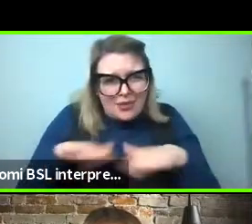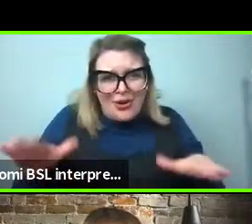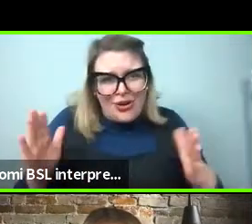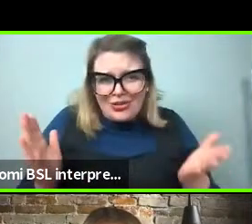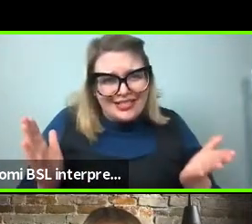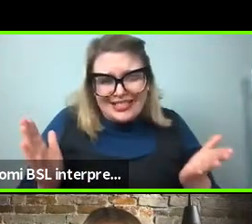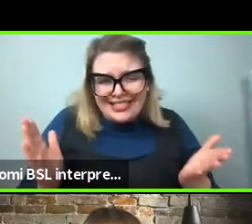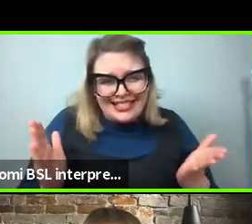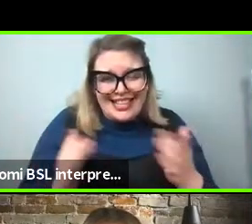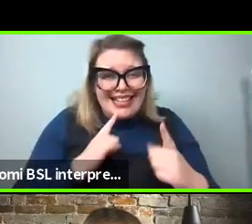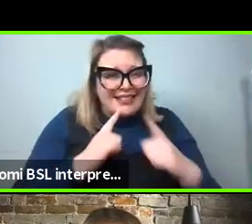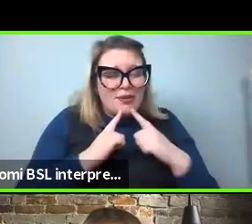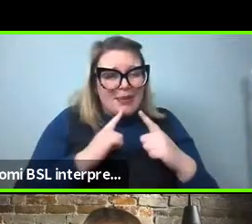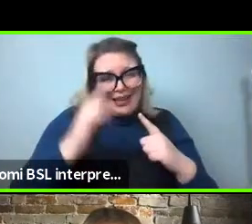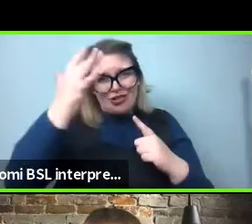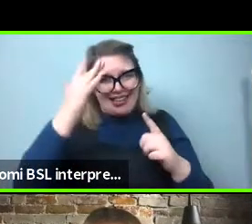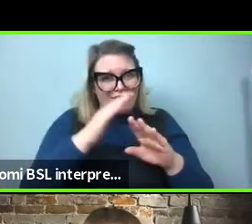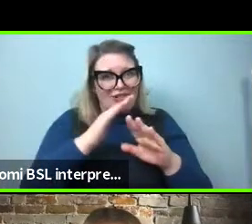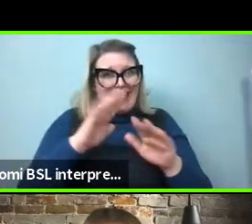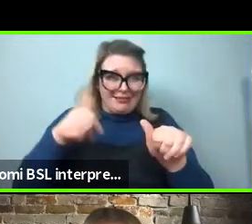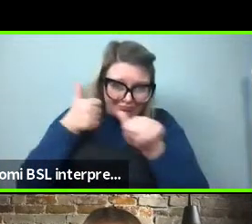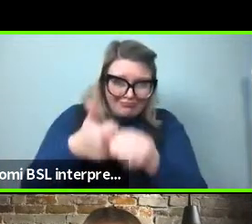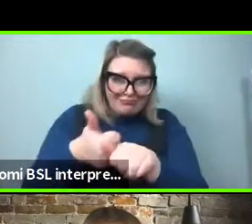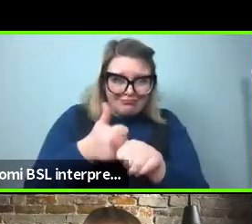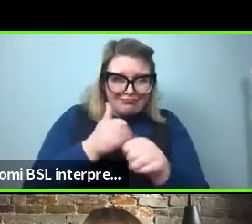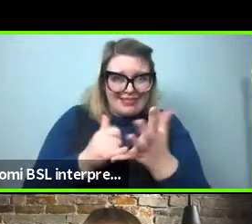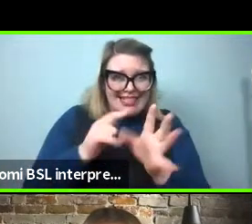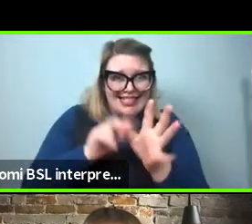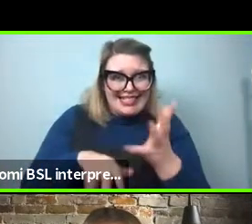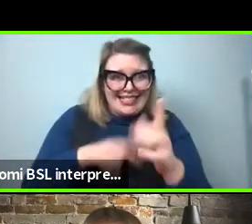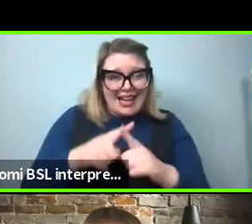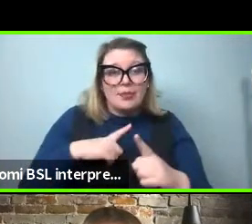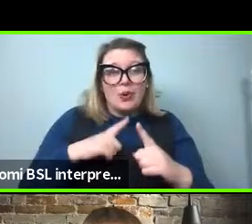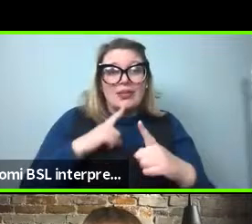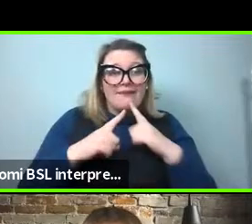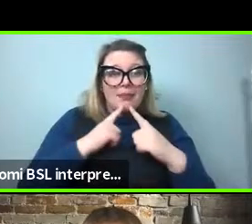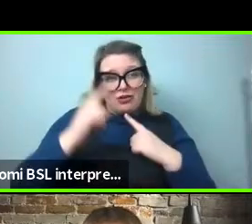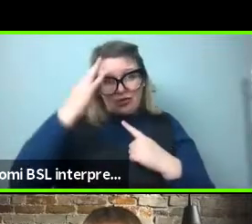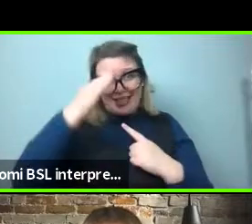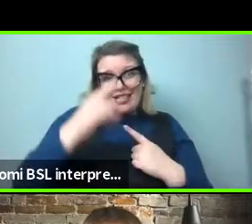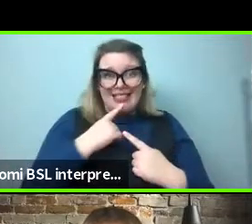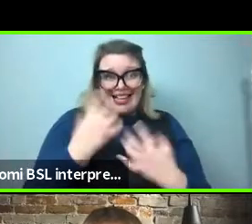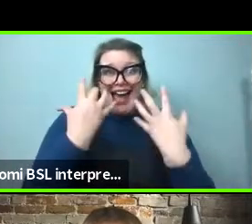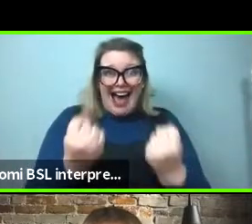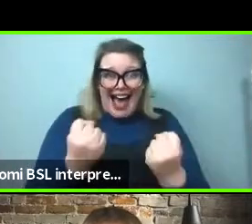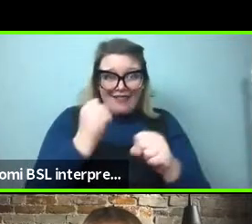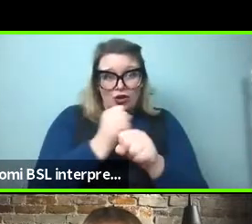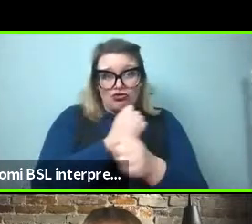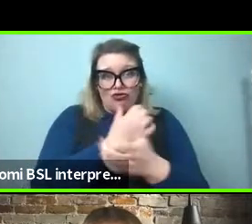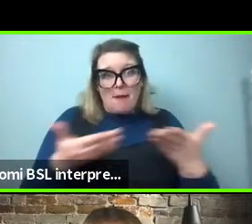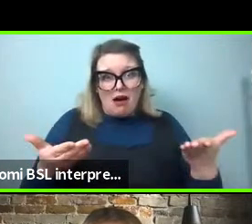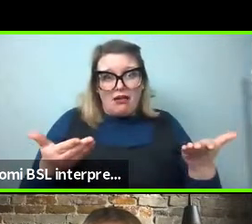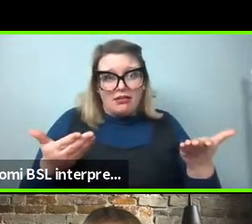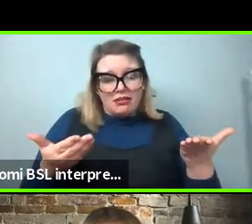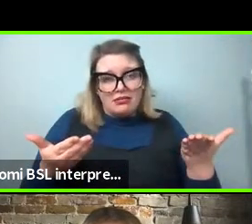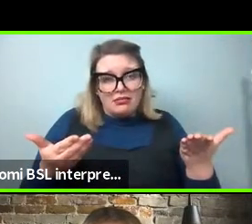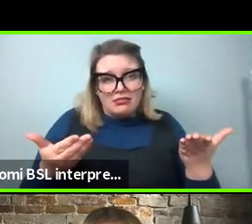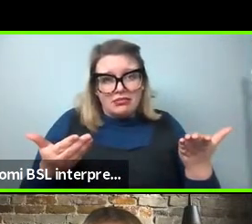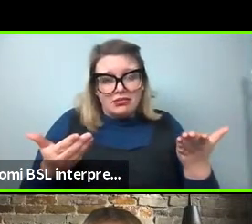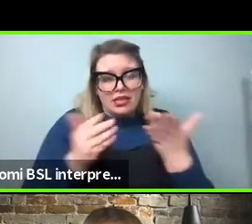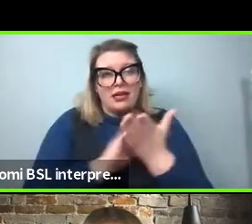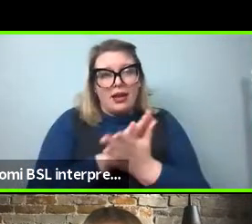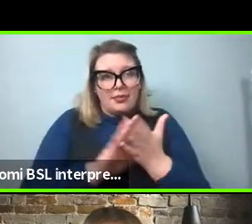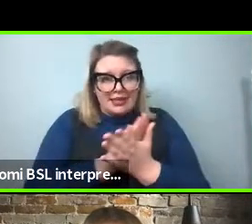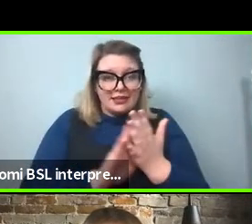syntax because it's saying there is a grammar and what matters is how close what, you know, the things that you